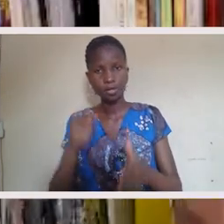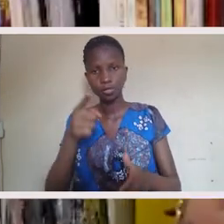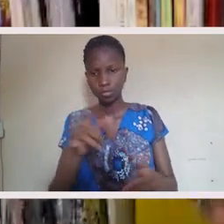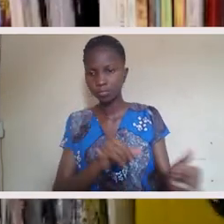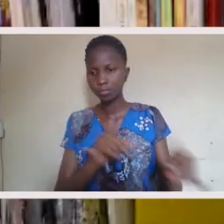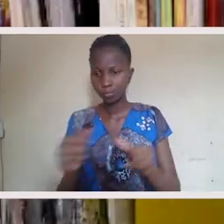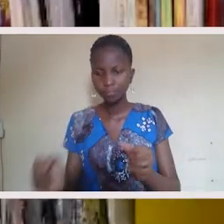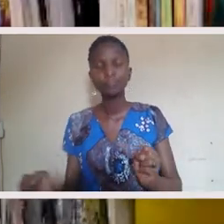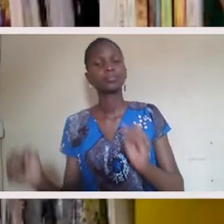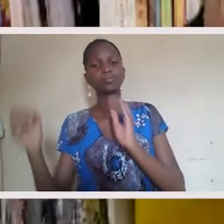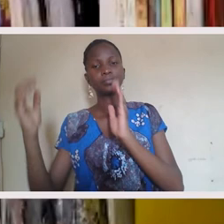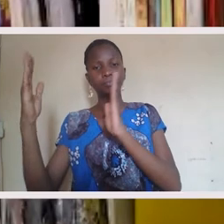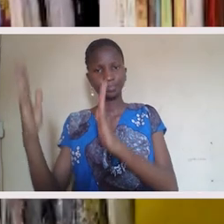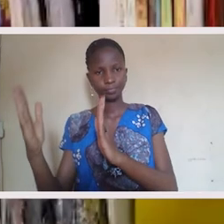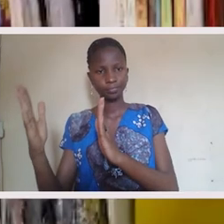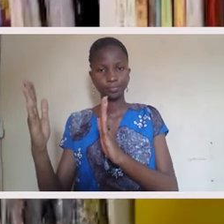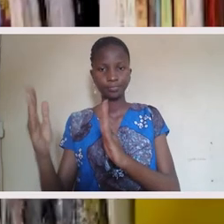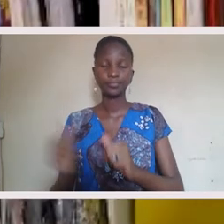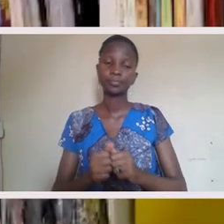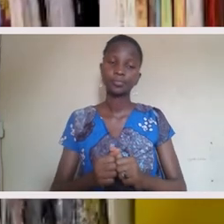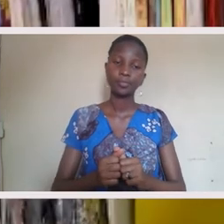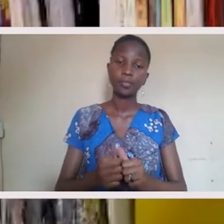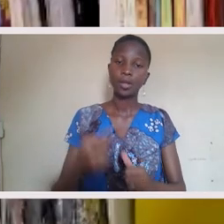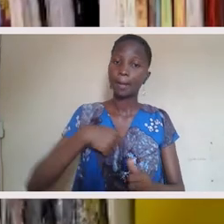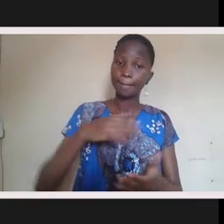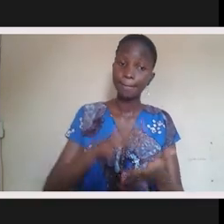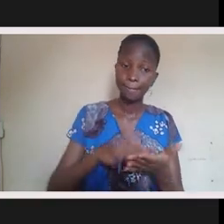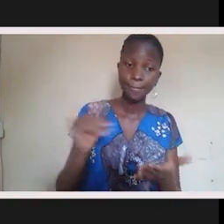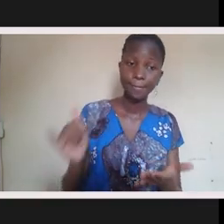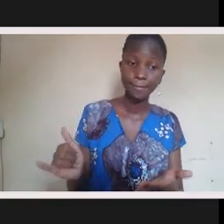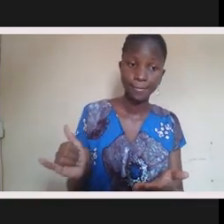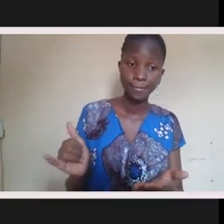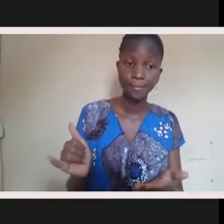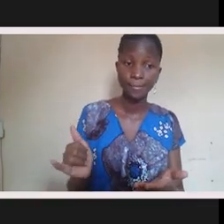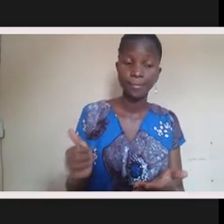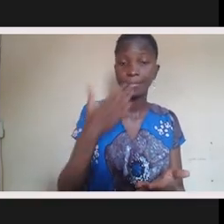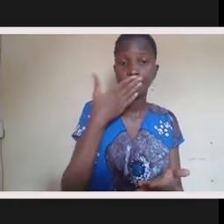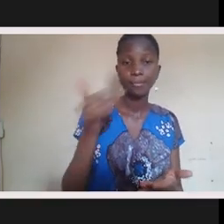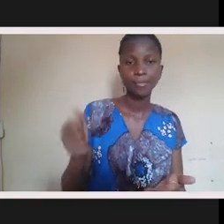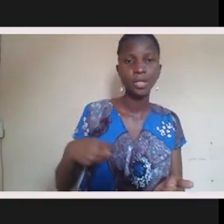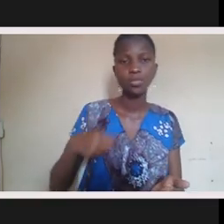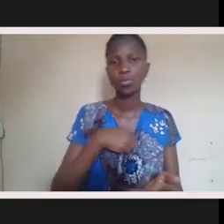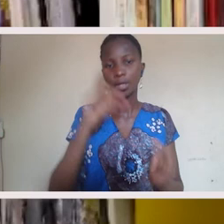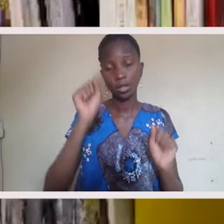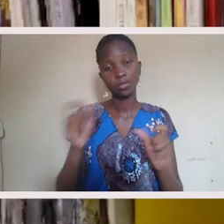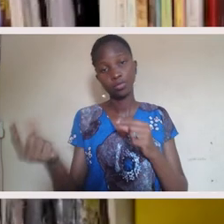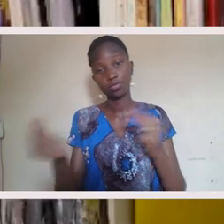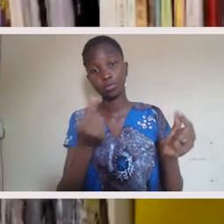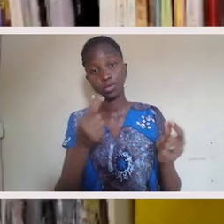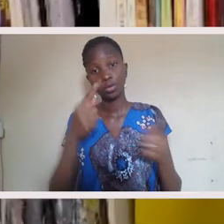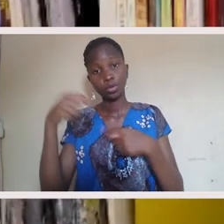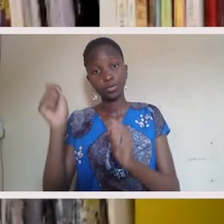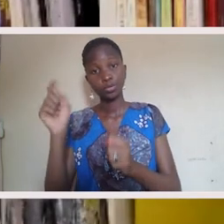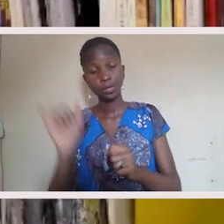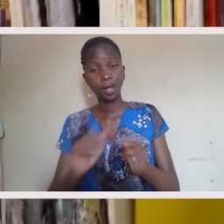face it. So you must face then the part that you play in this, right? Yeah. Feel what I believe. See what I say. Yeah. And so the best that we could